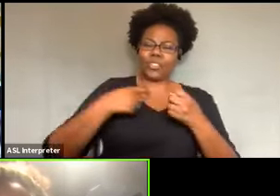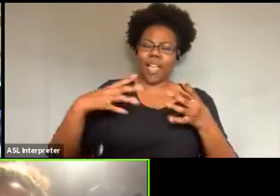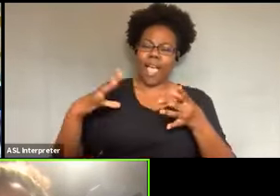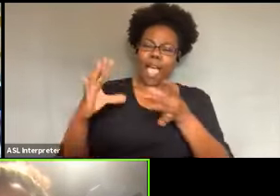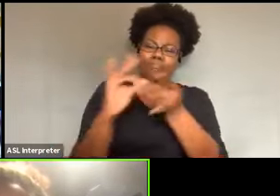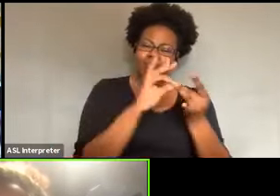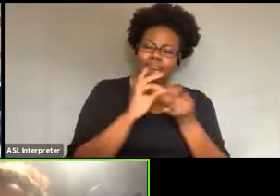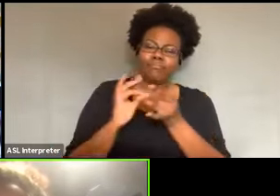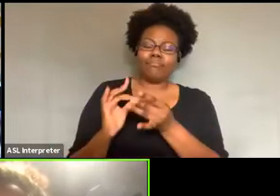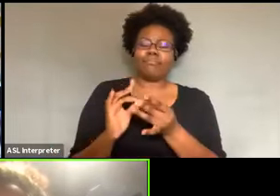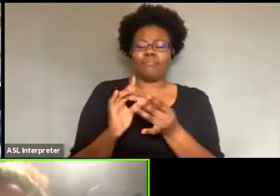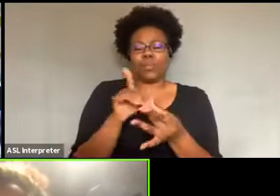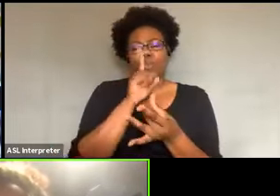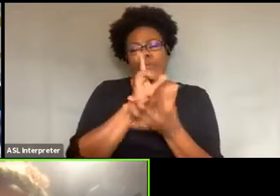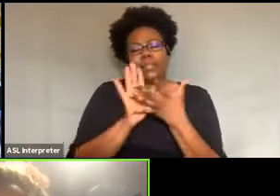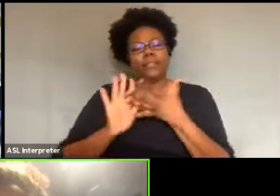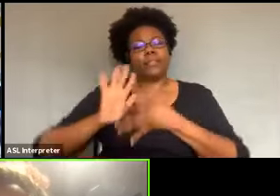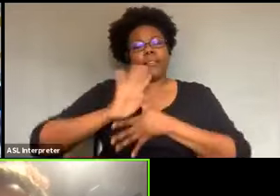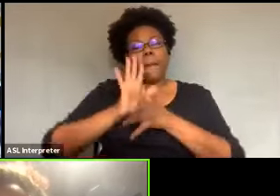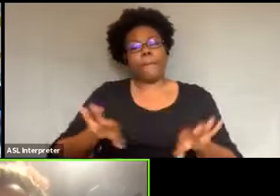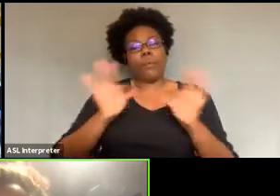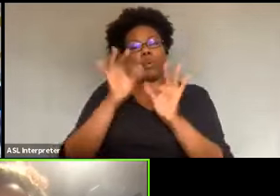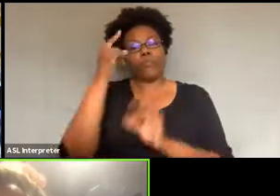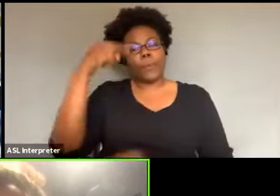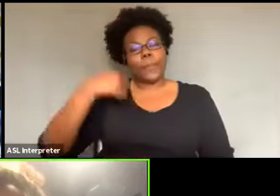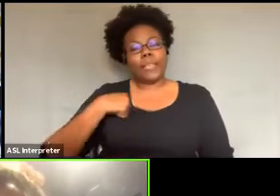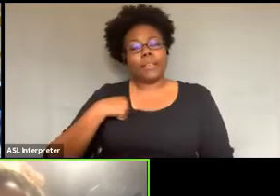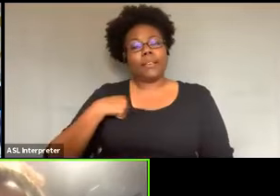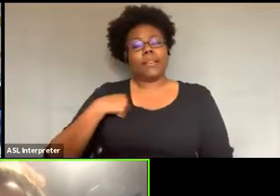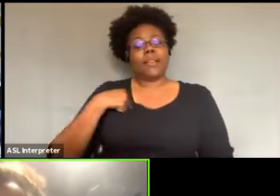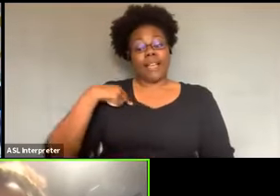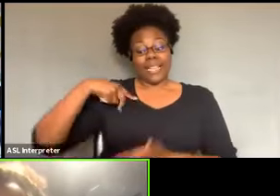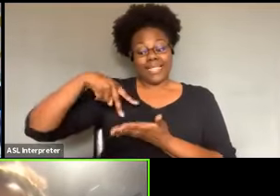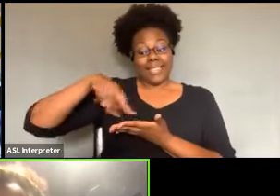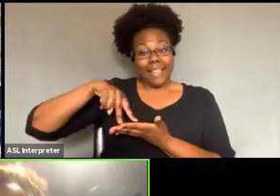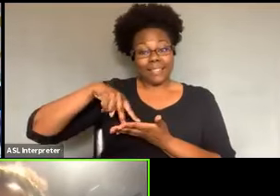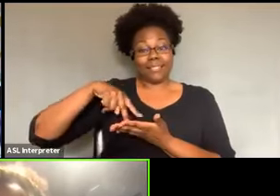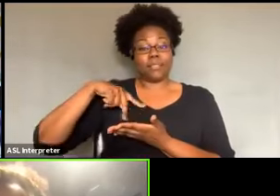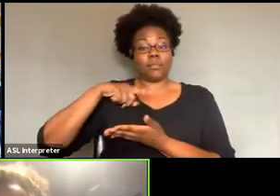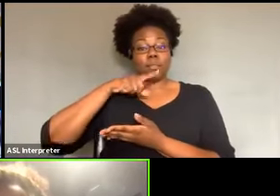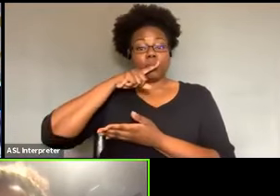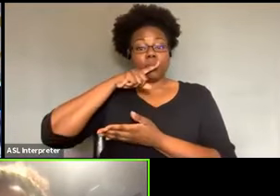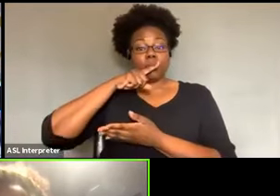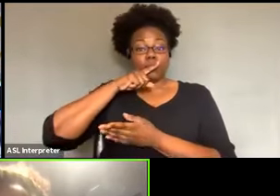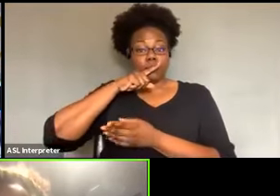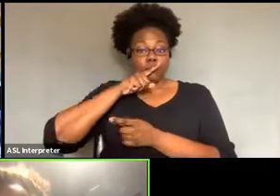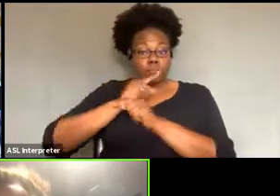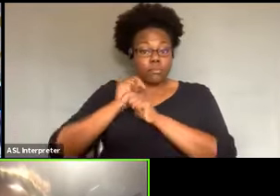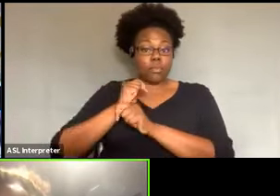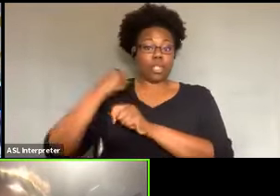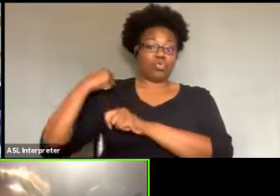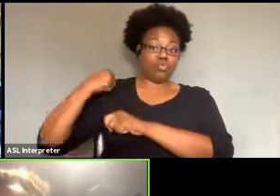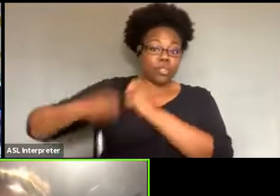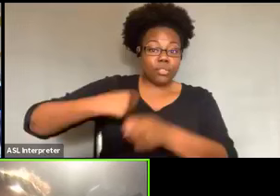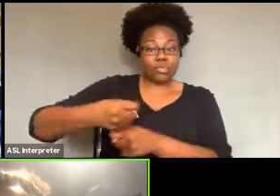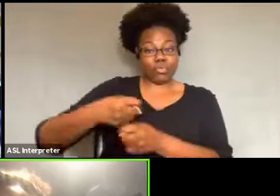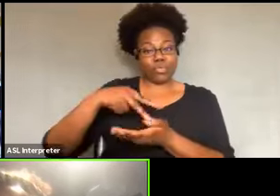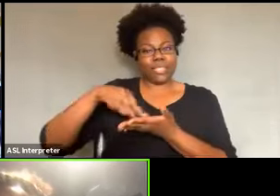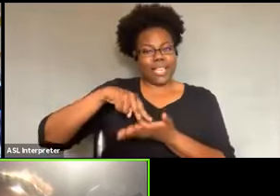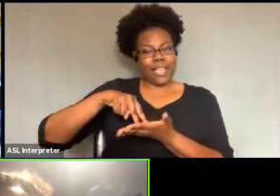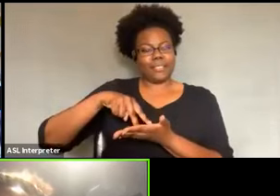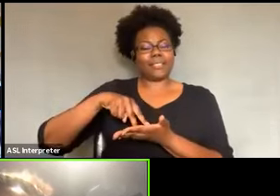we have an understanding that the dance, the traditional dance has given birth to, um,